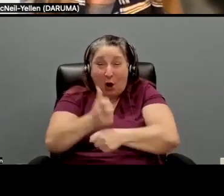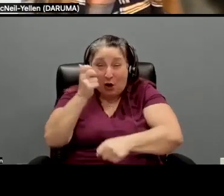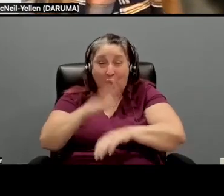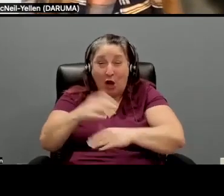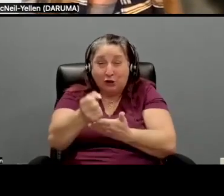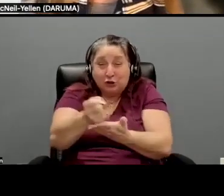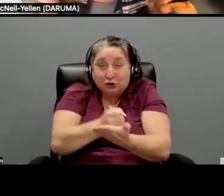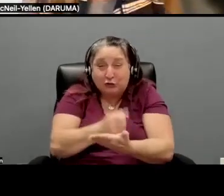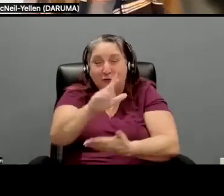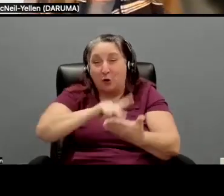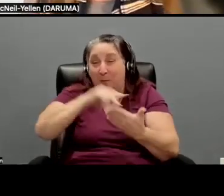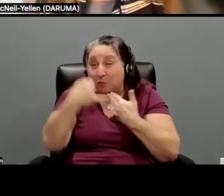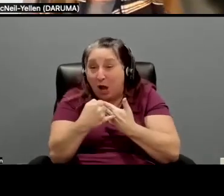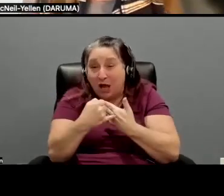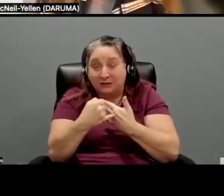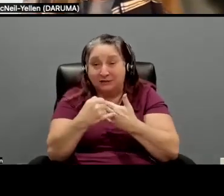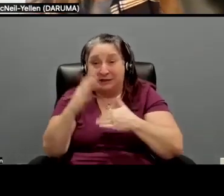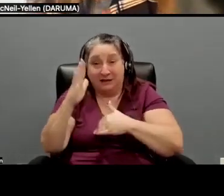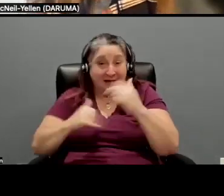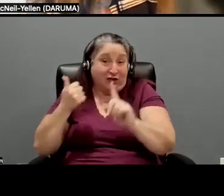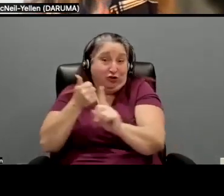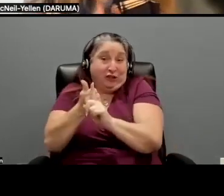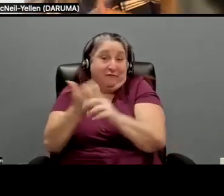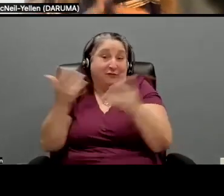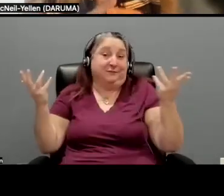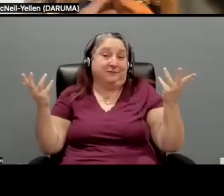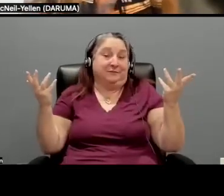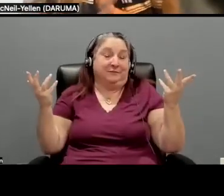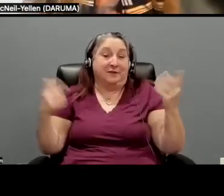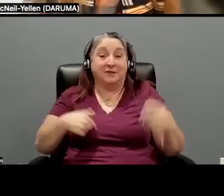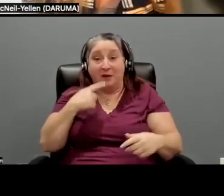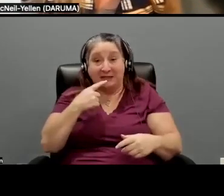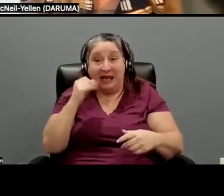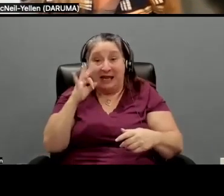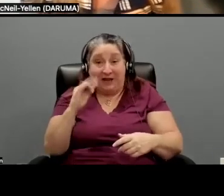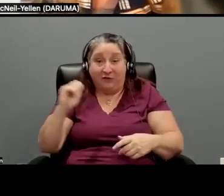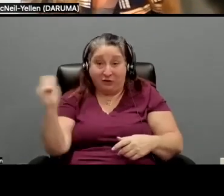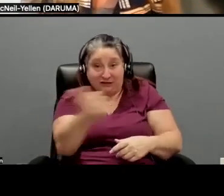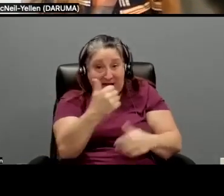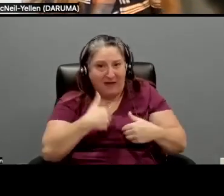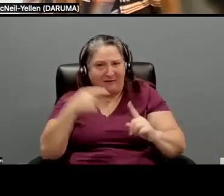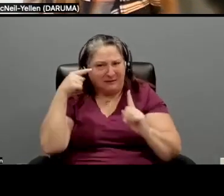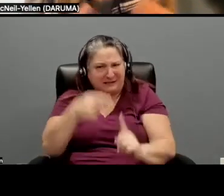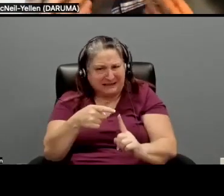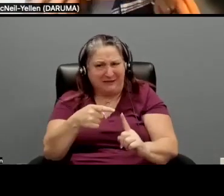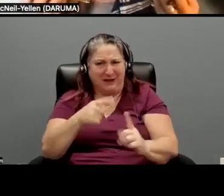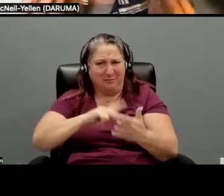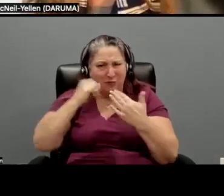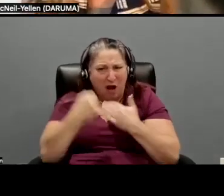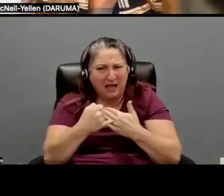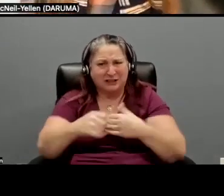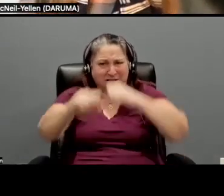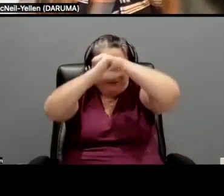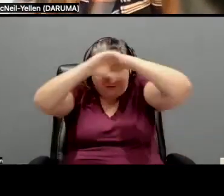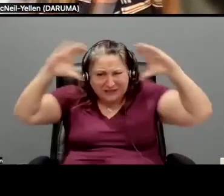or your project. And then, so I would say that if you, if you have a very specific thing that you want to do, if you have a very specific